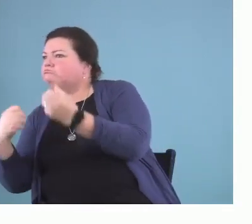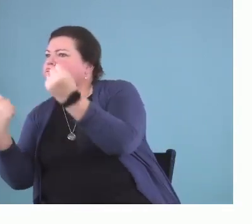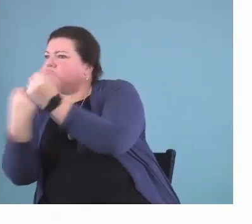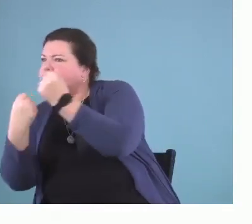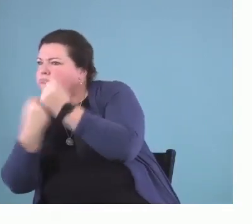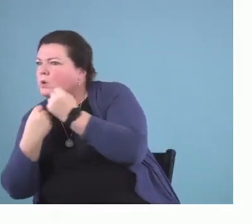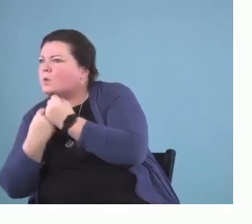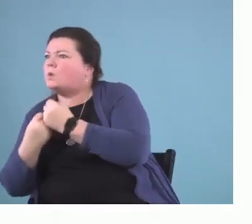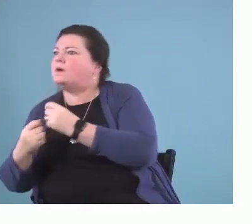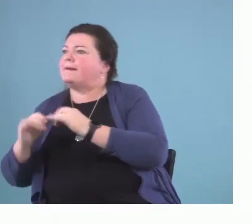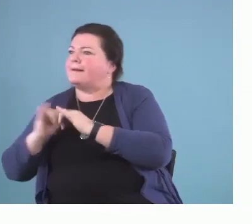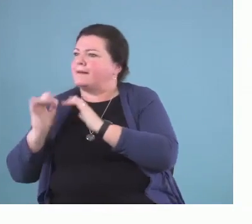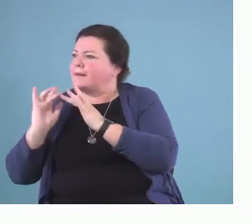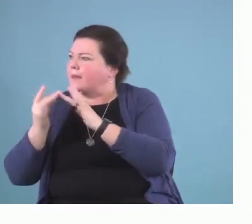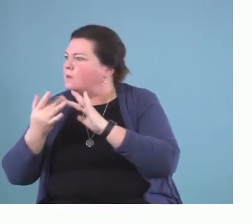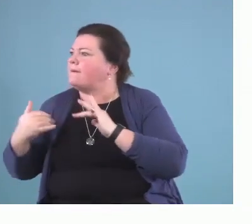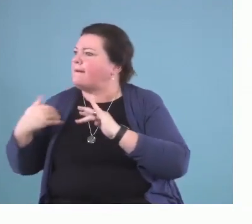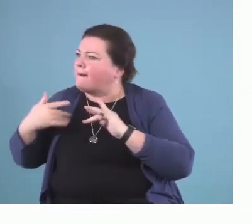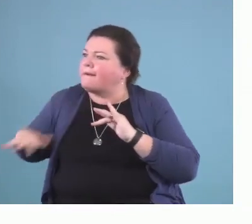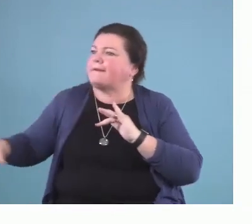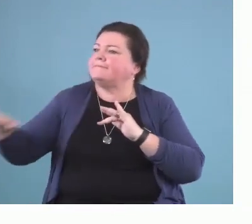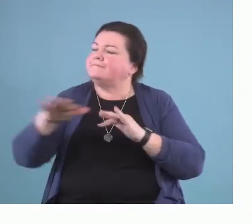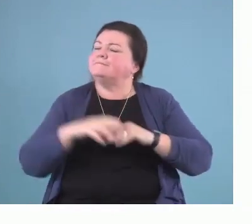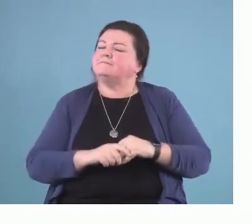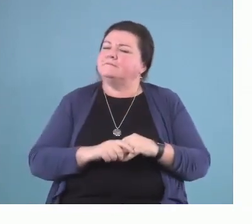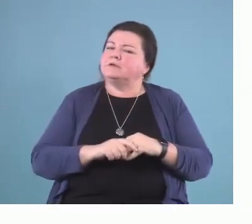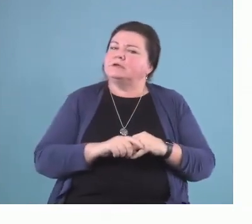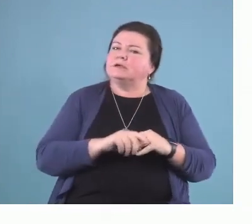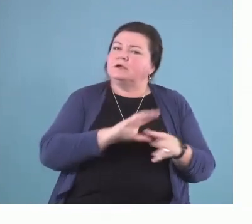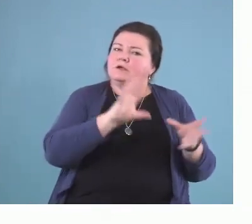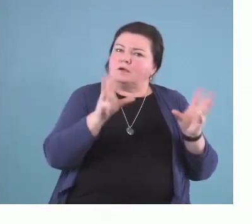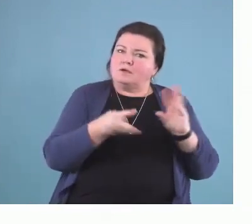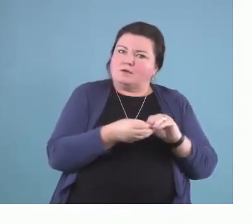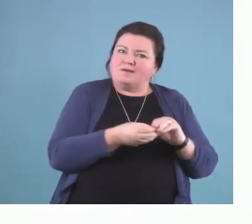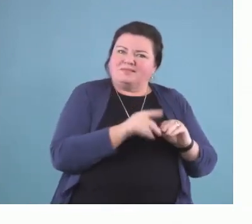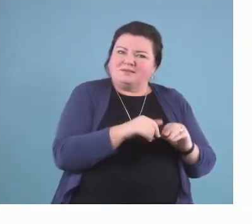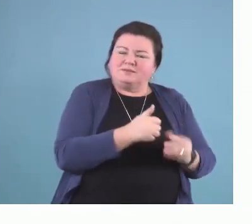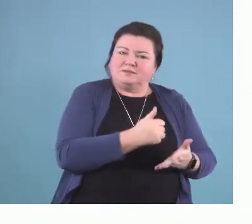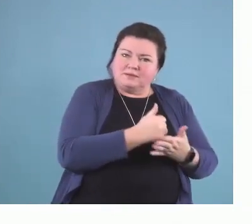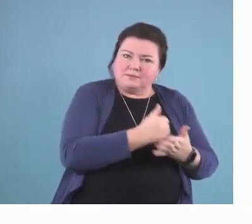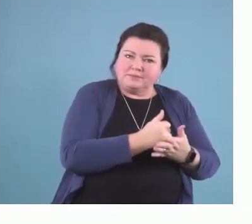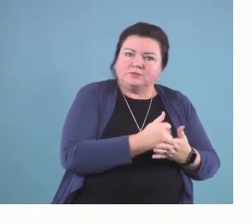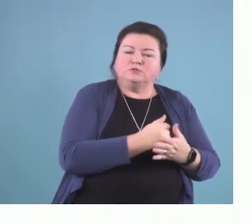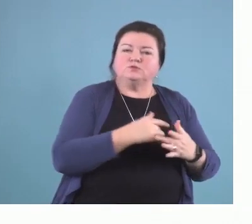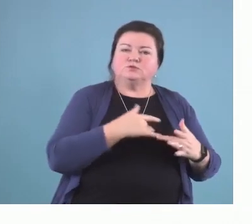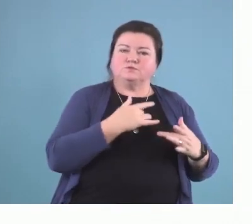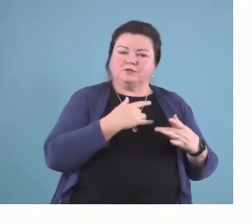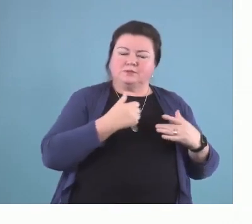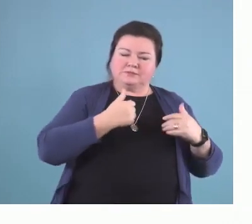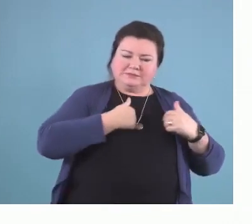kind of network, mediates the associations between autonomous motivation